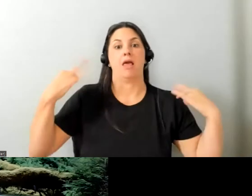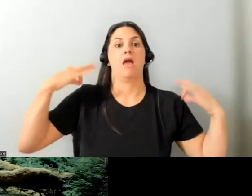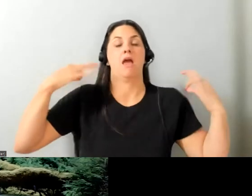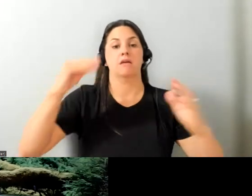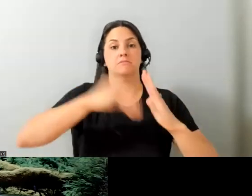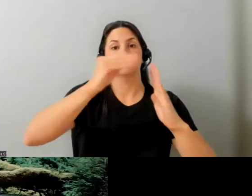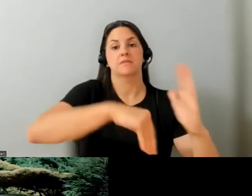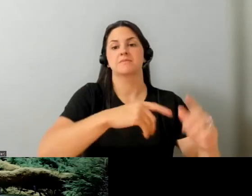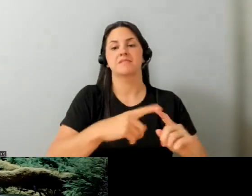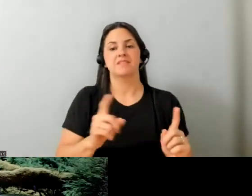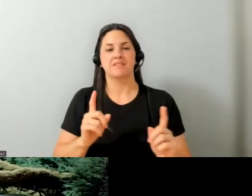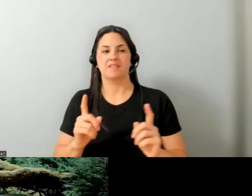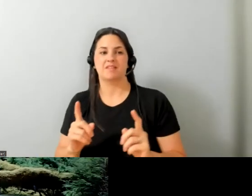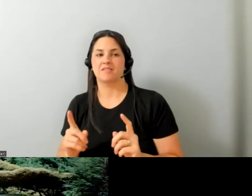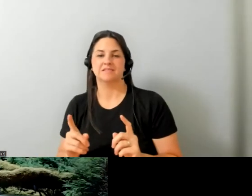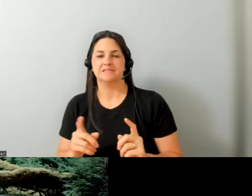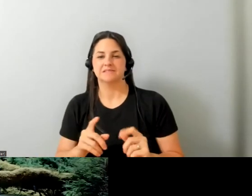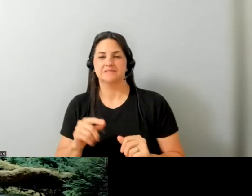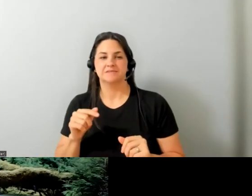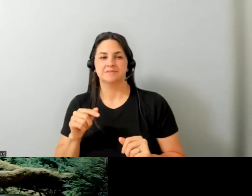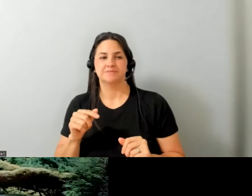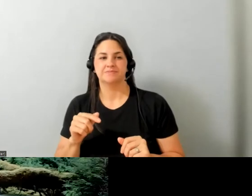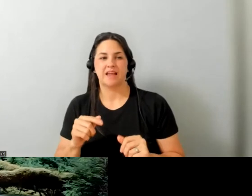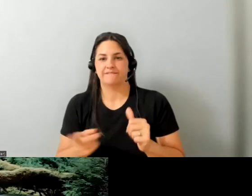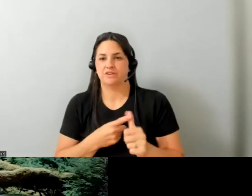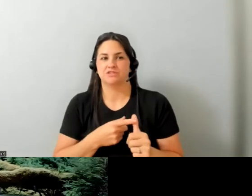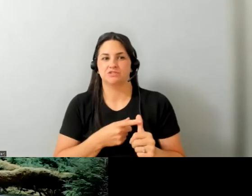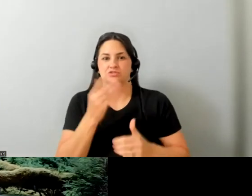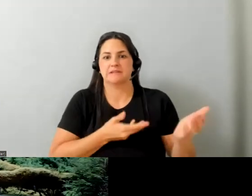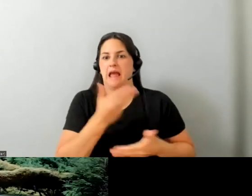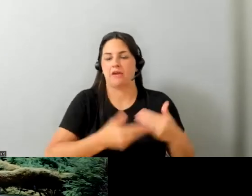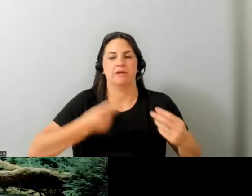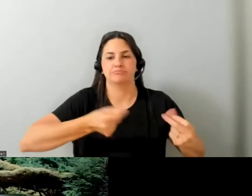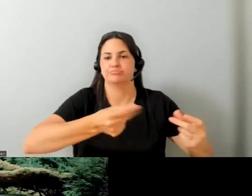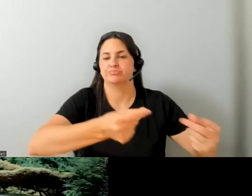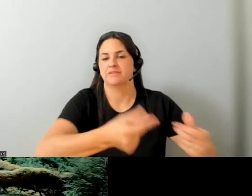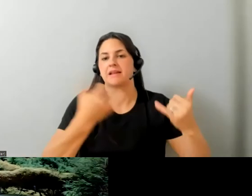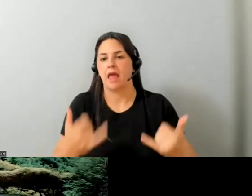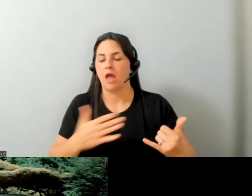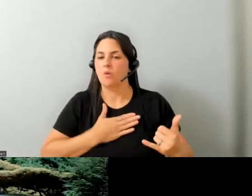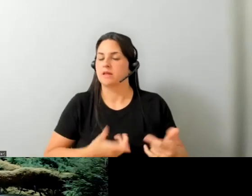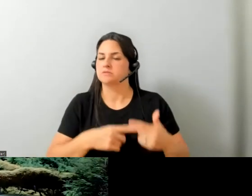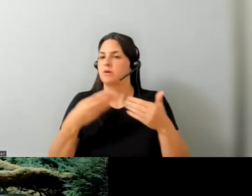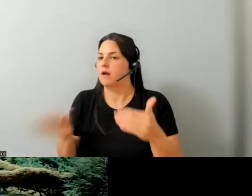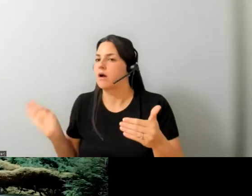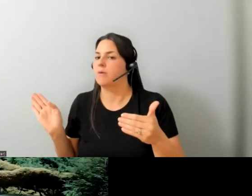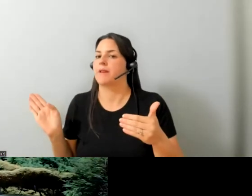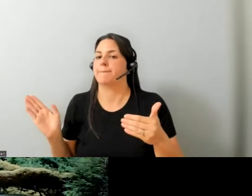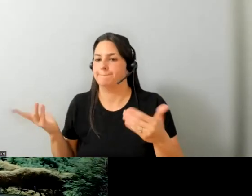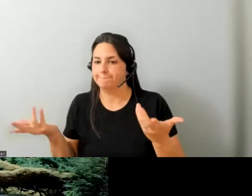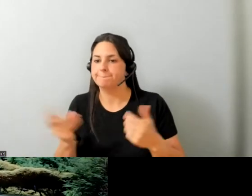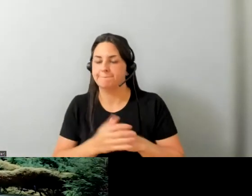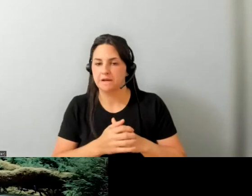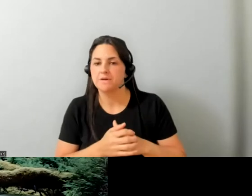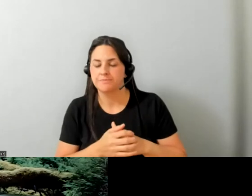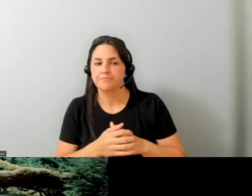not necessarily the first thing you're doing you're just uh busy hiring and doing your thing so i think interestingly during the pandemic it was an opportunity